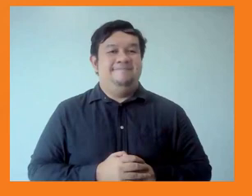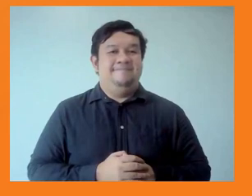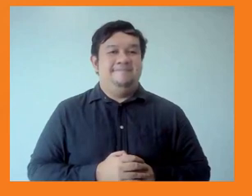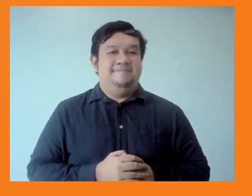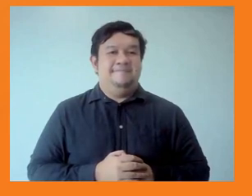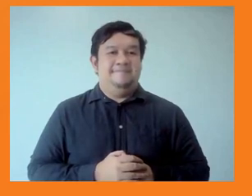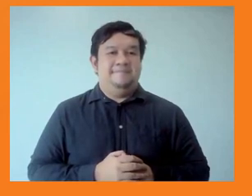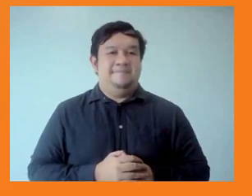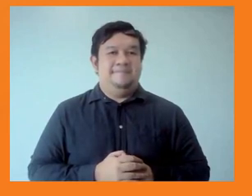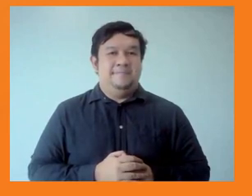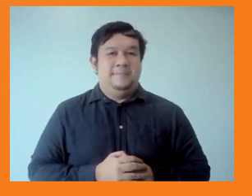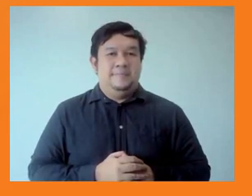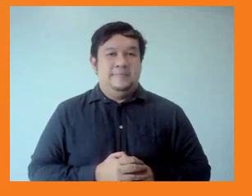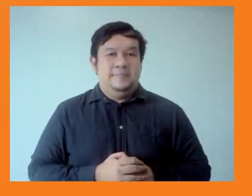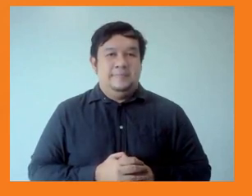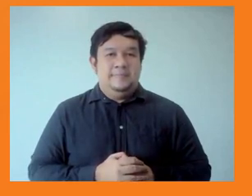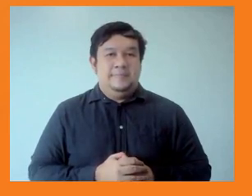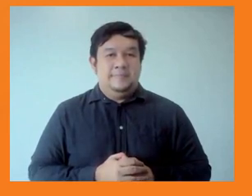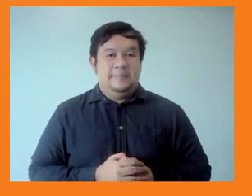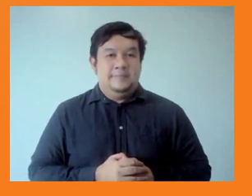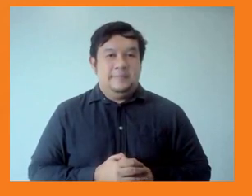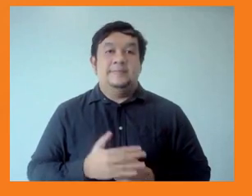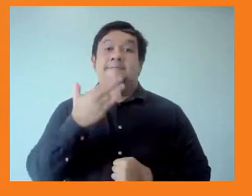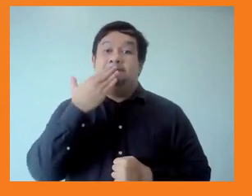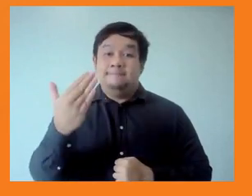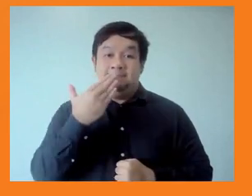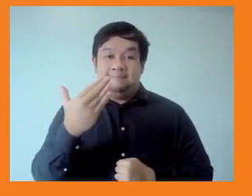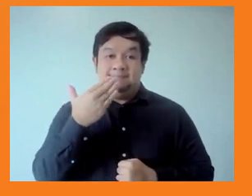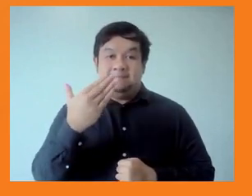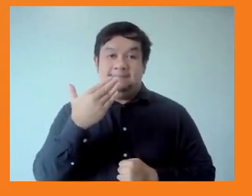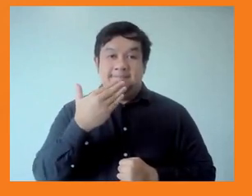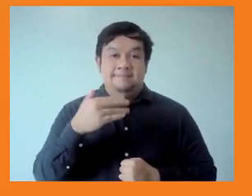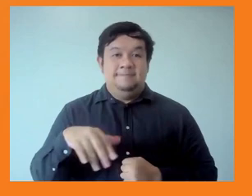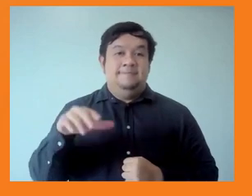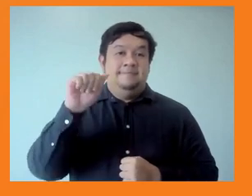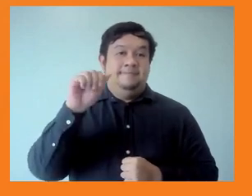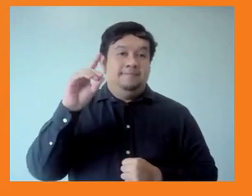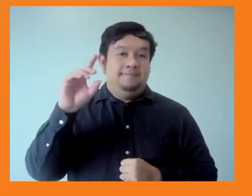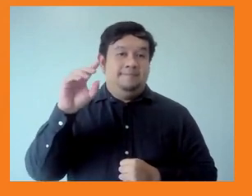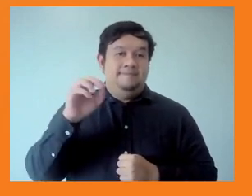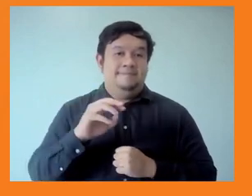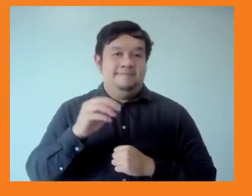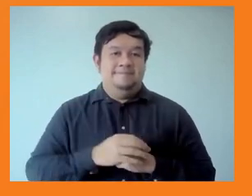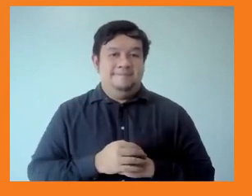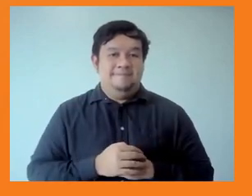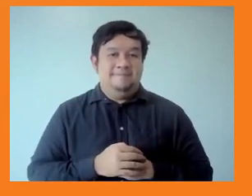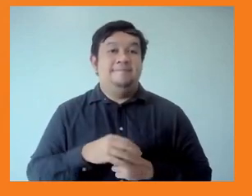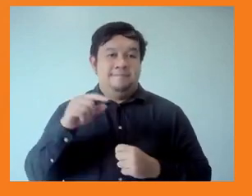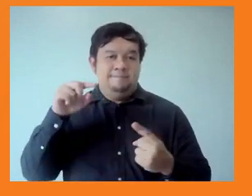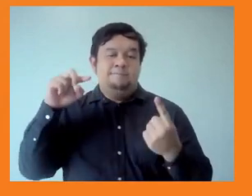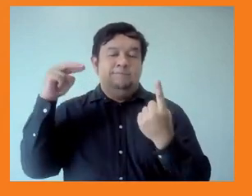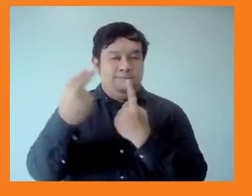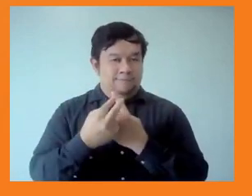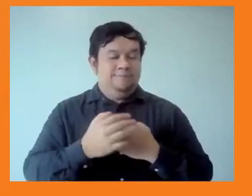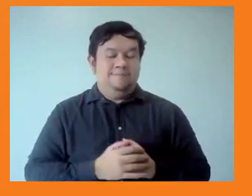Thank you so much, Maria Rosario, for summing up the conversation and giving us perspective as well. Just lastly,